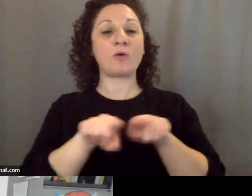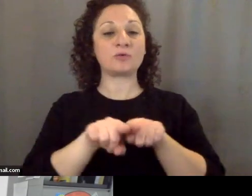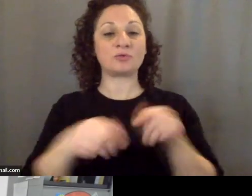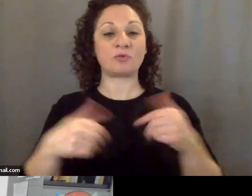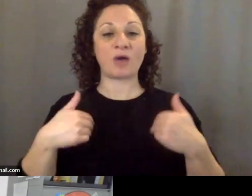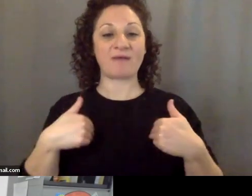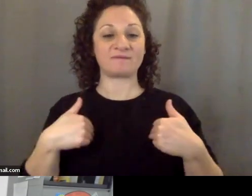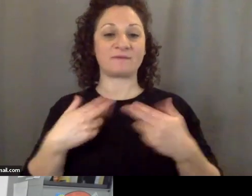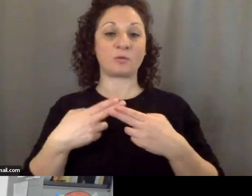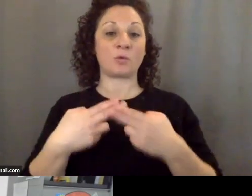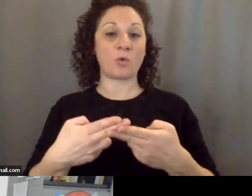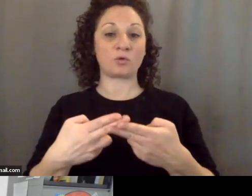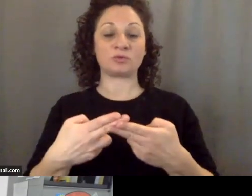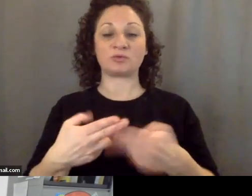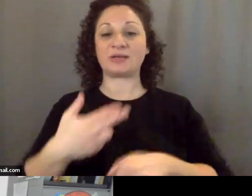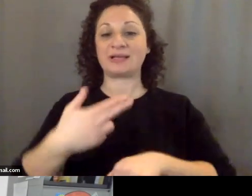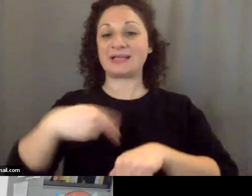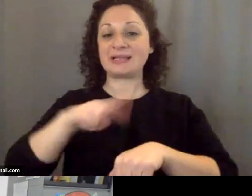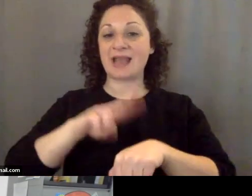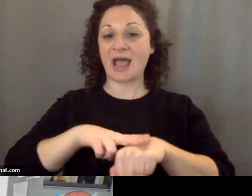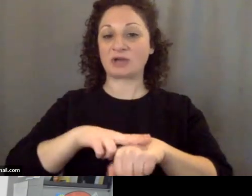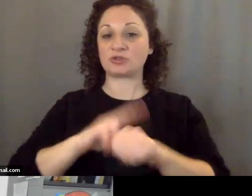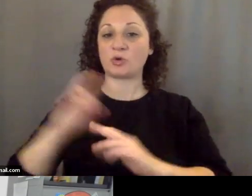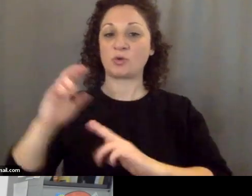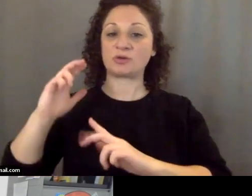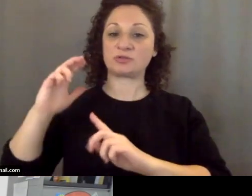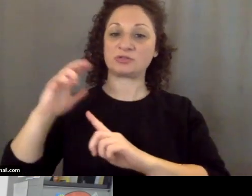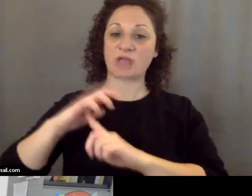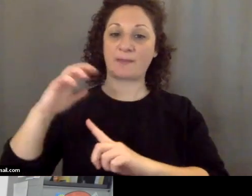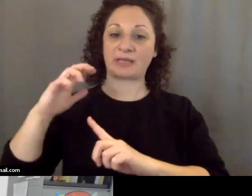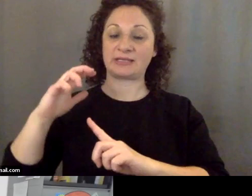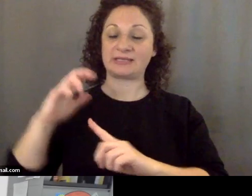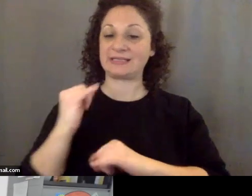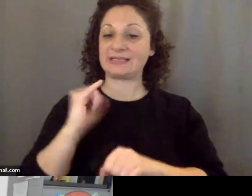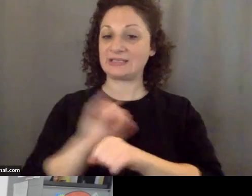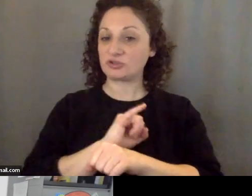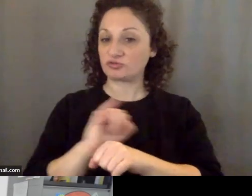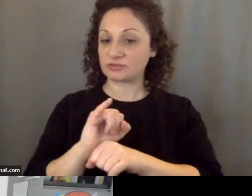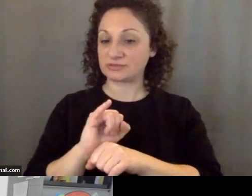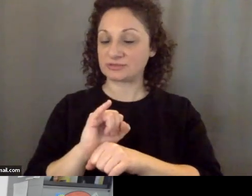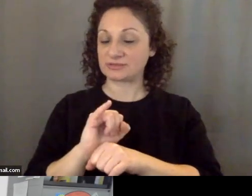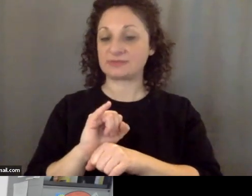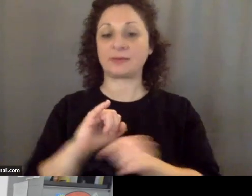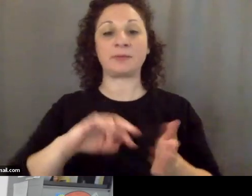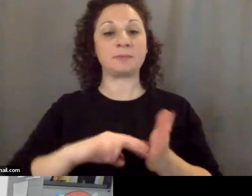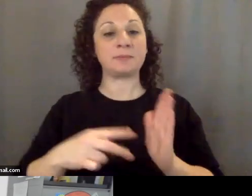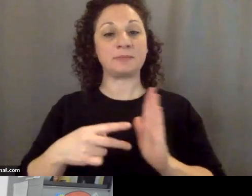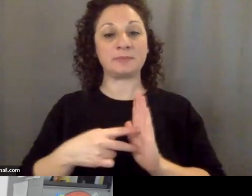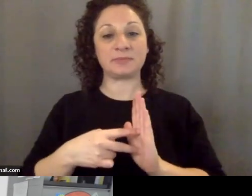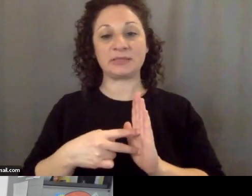national champion industries and these would be industries in